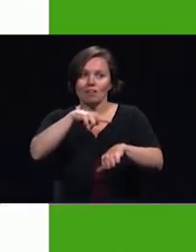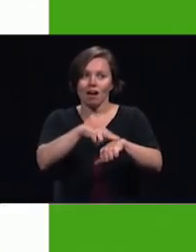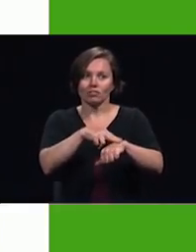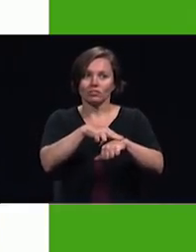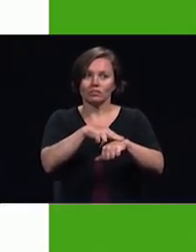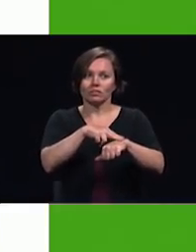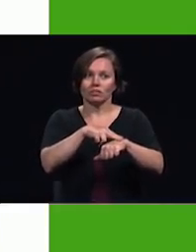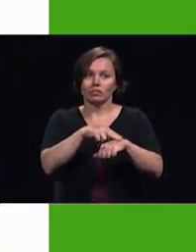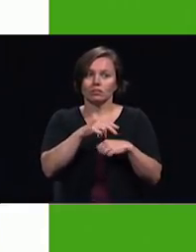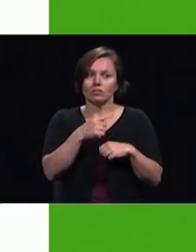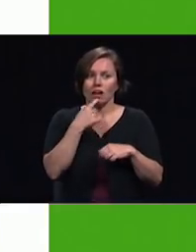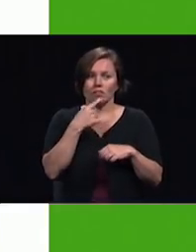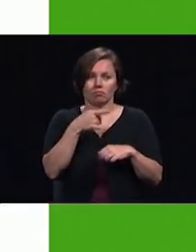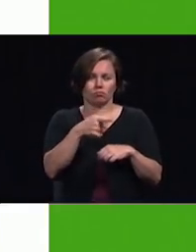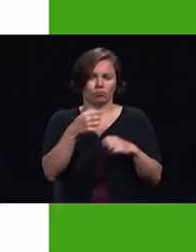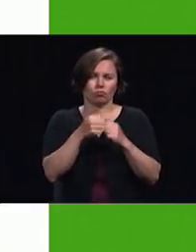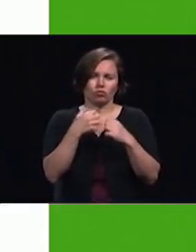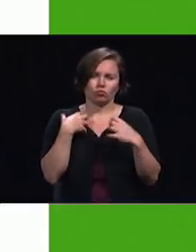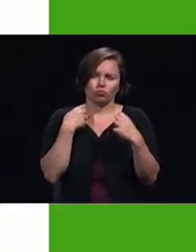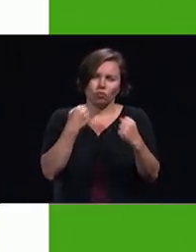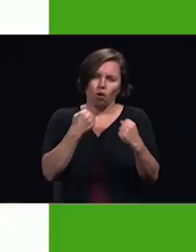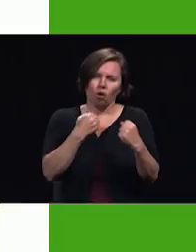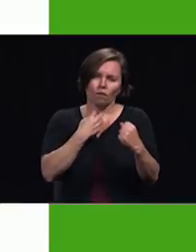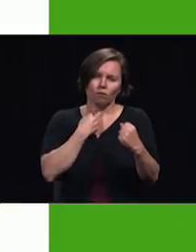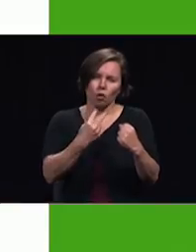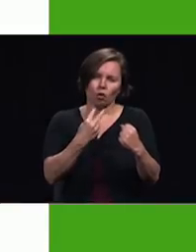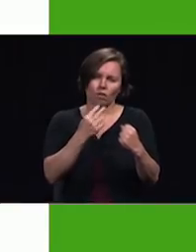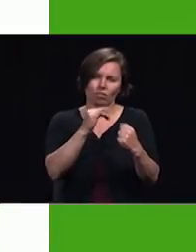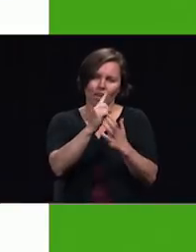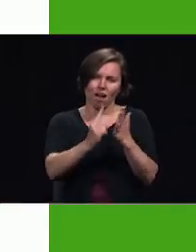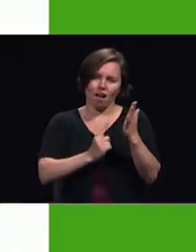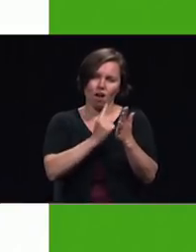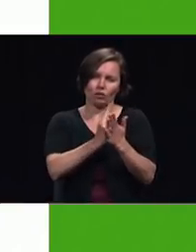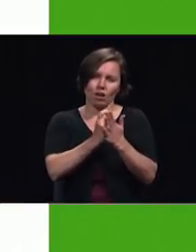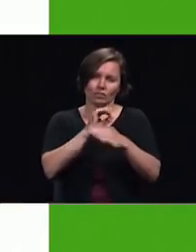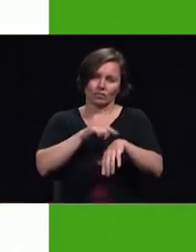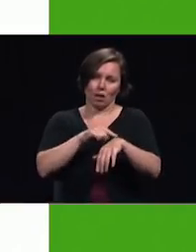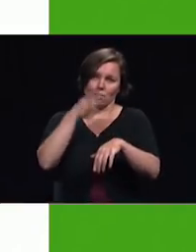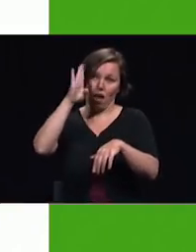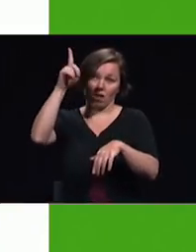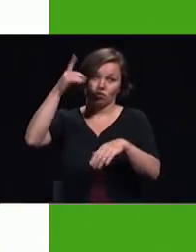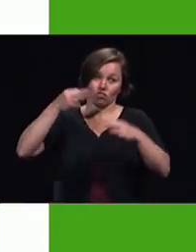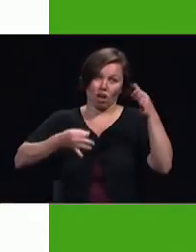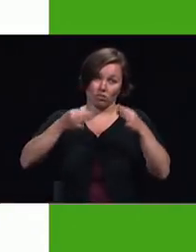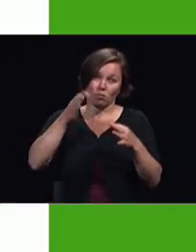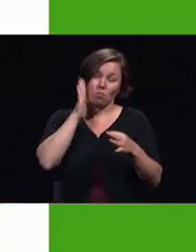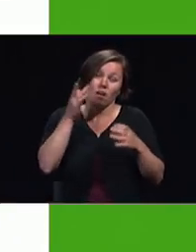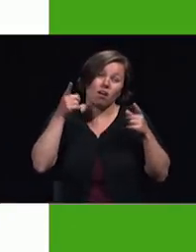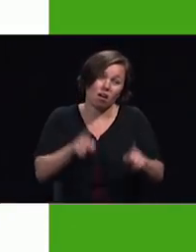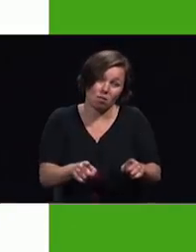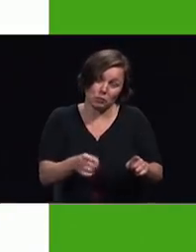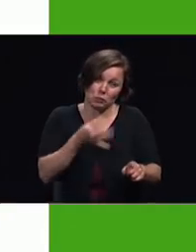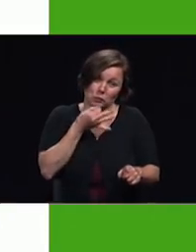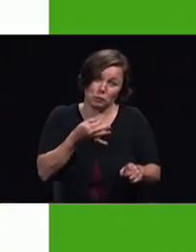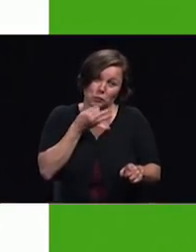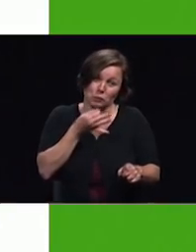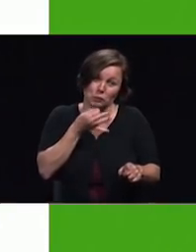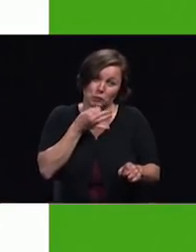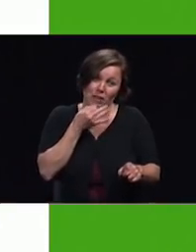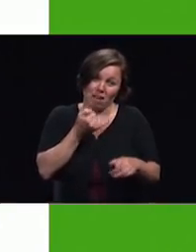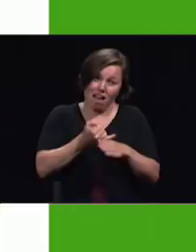tones that the hour of God's judgment is come and that the end of all things earthly is at hand